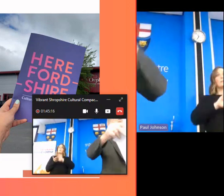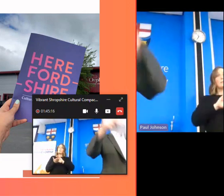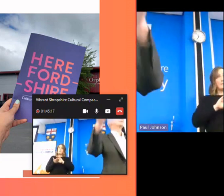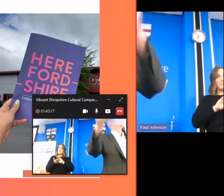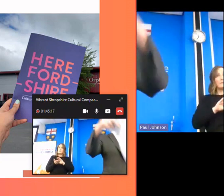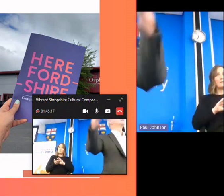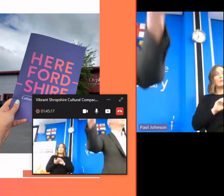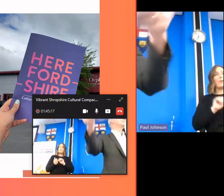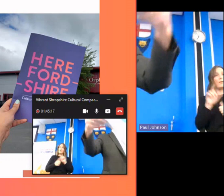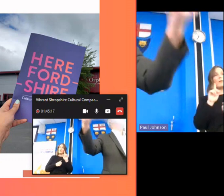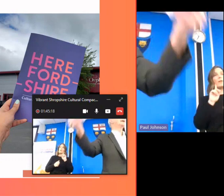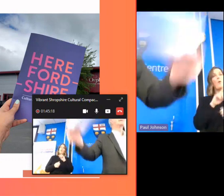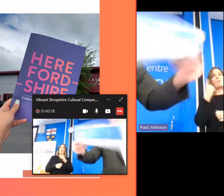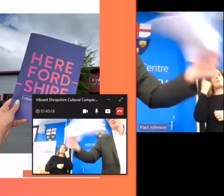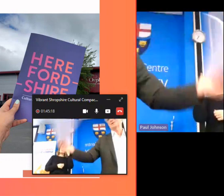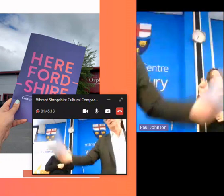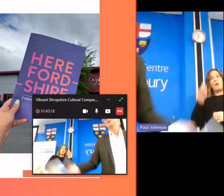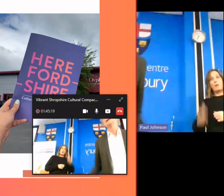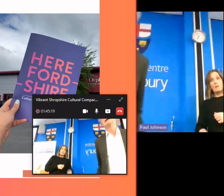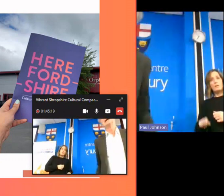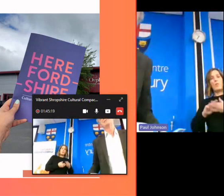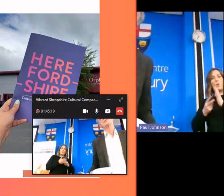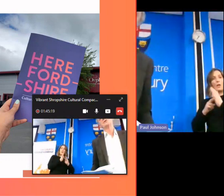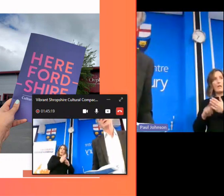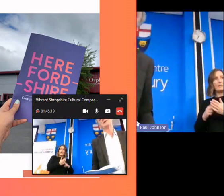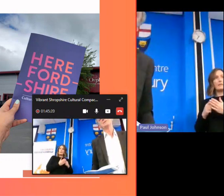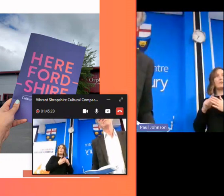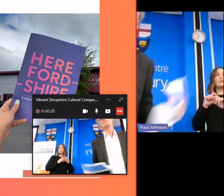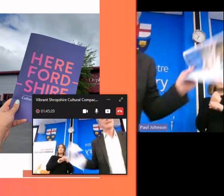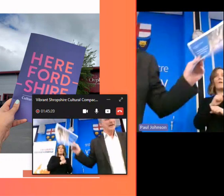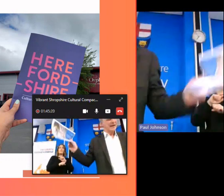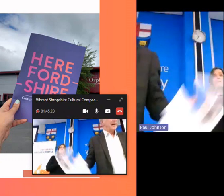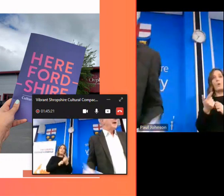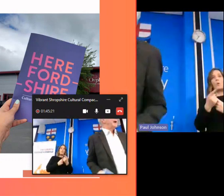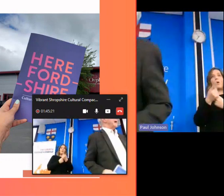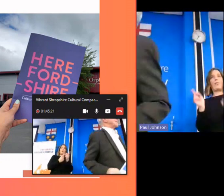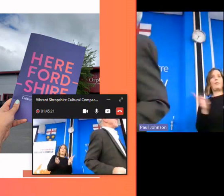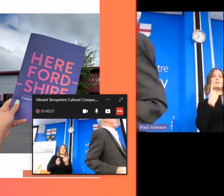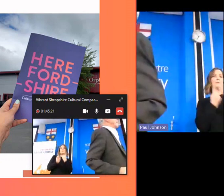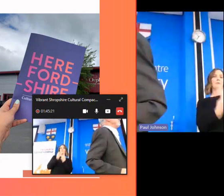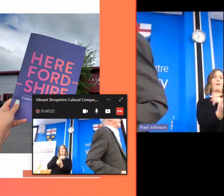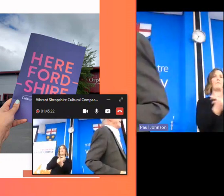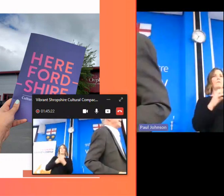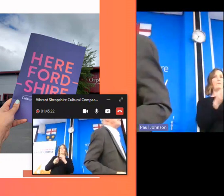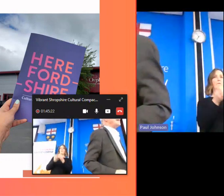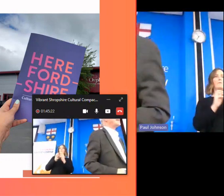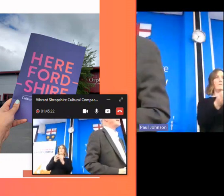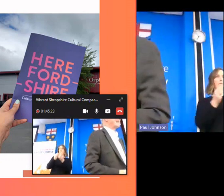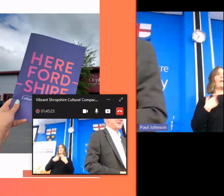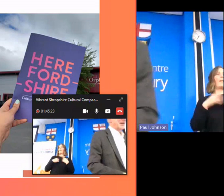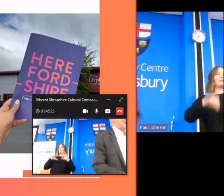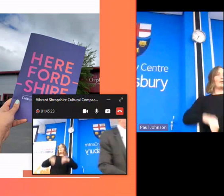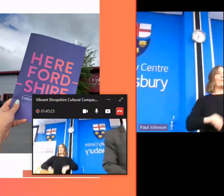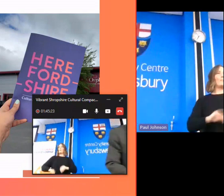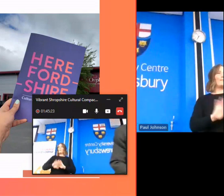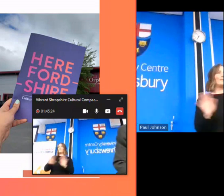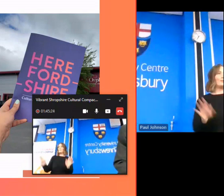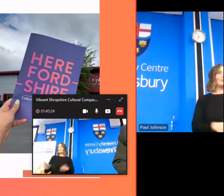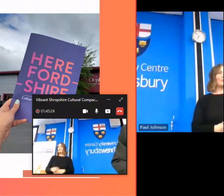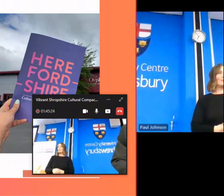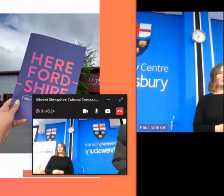one organization doing it you know uh for others i'll stop there um thank